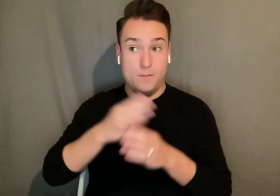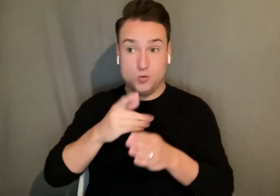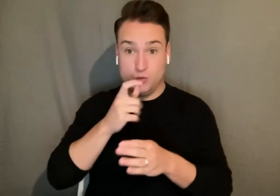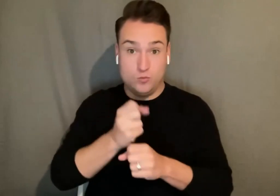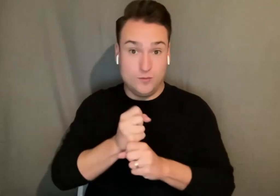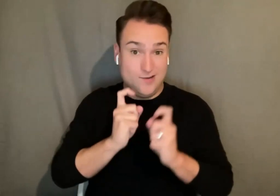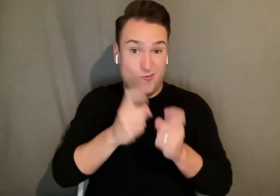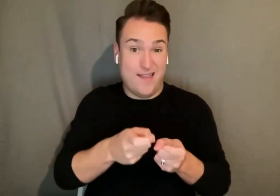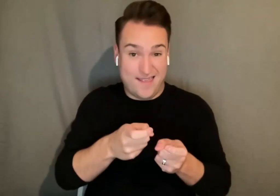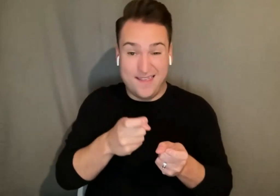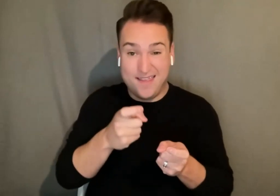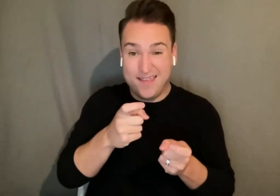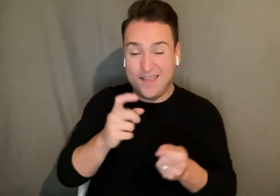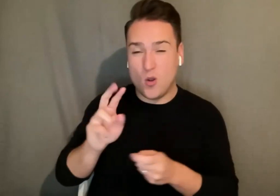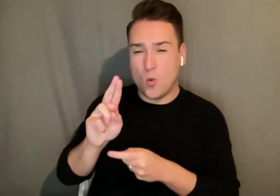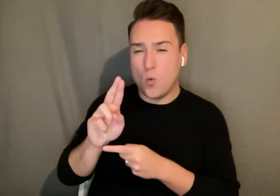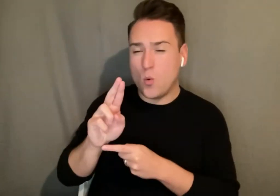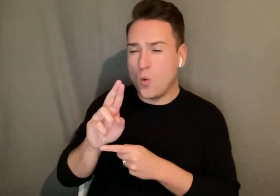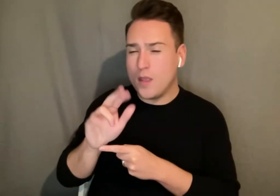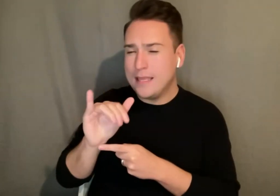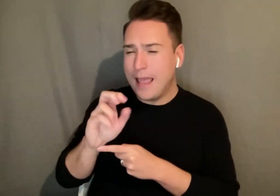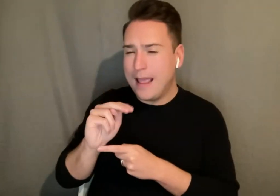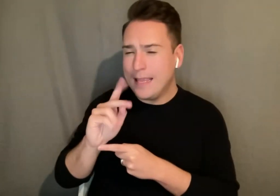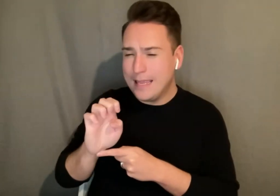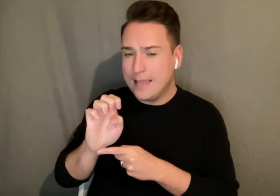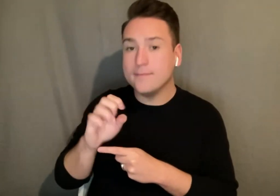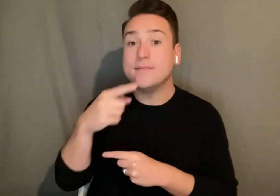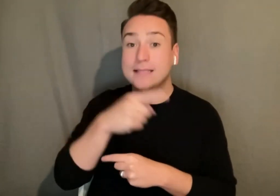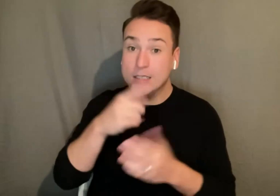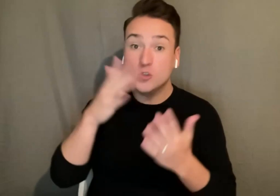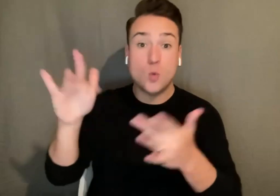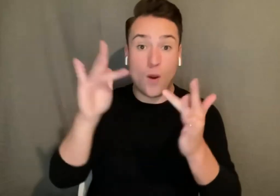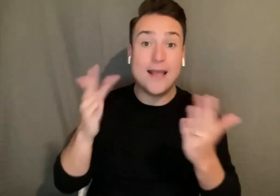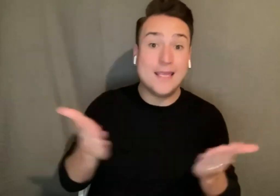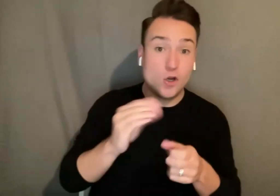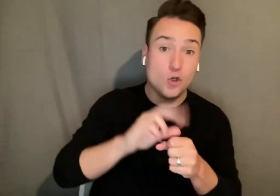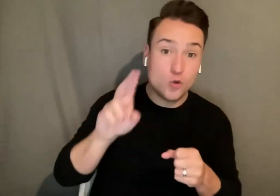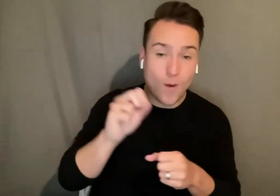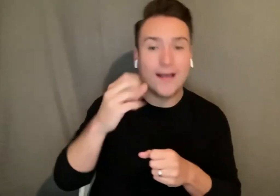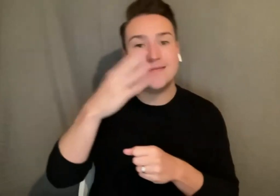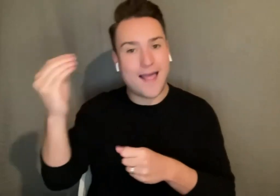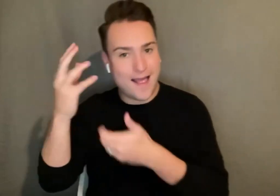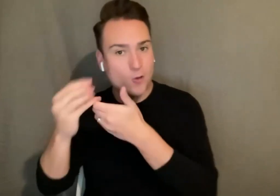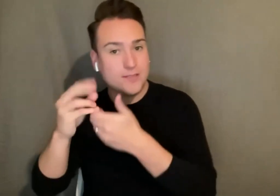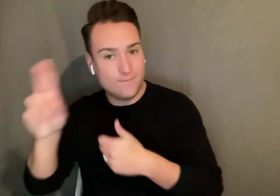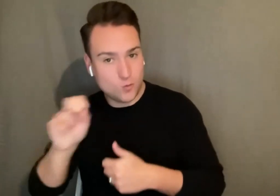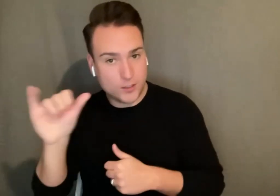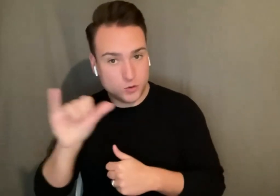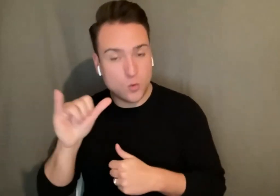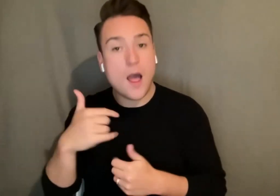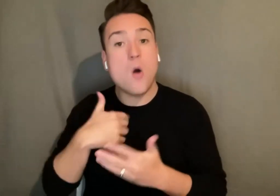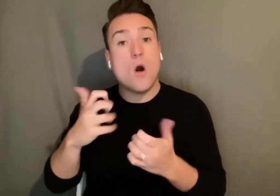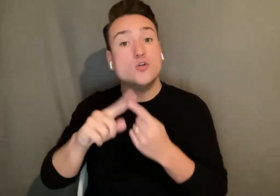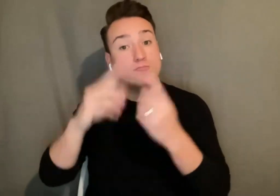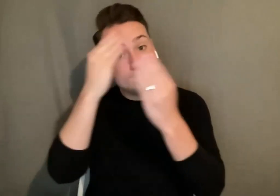Bayesian um which is touring both inside and outside of the US the one thing that I do want to note for folks